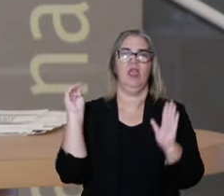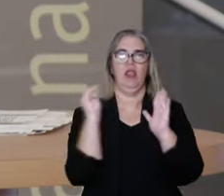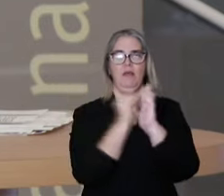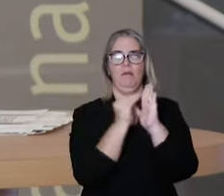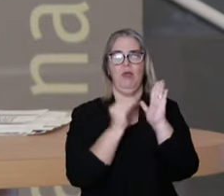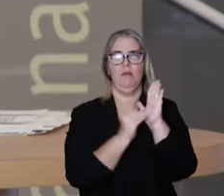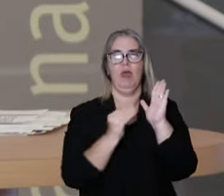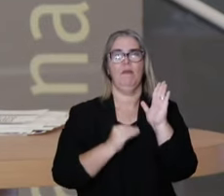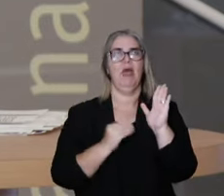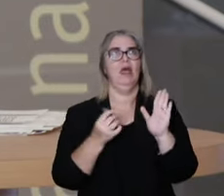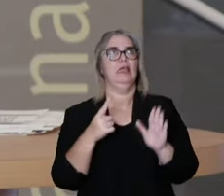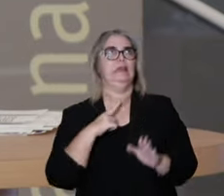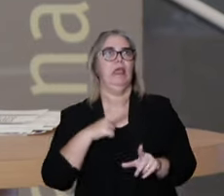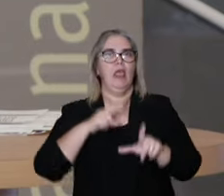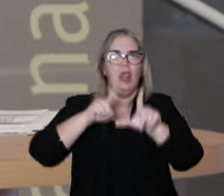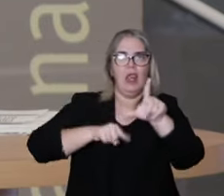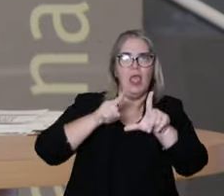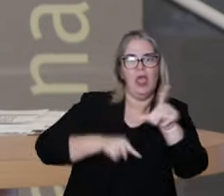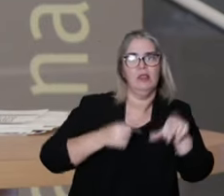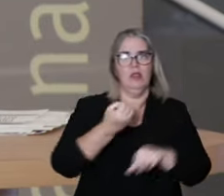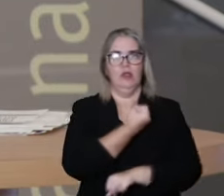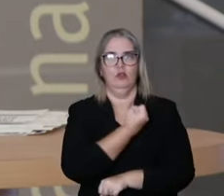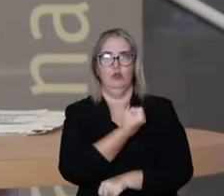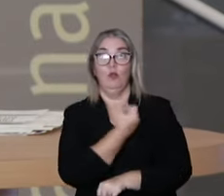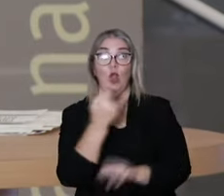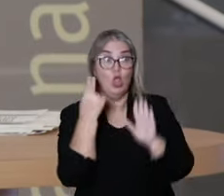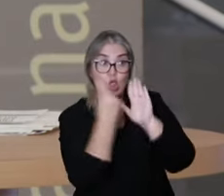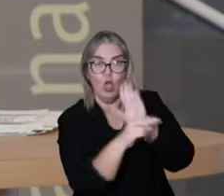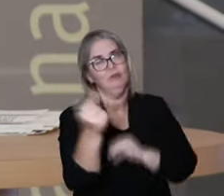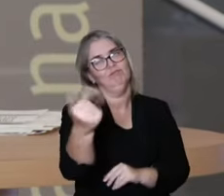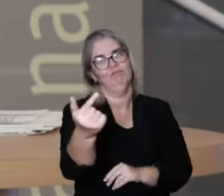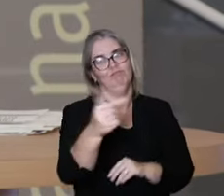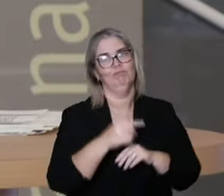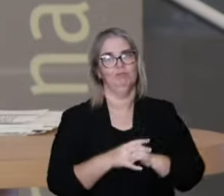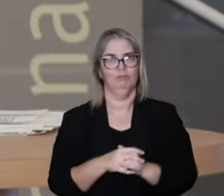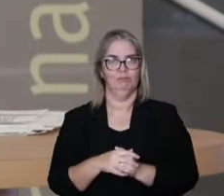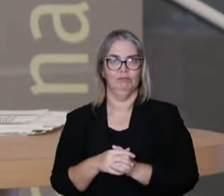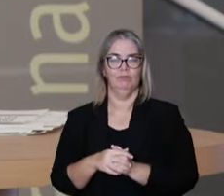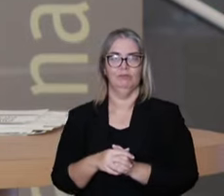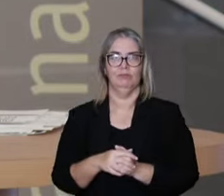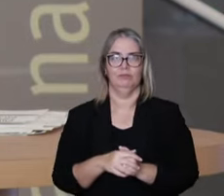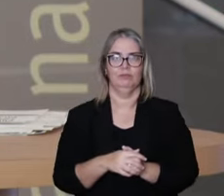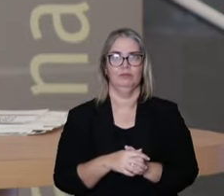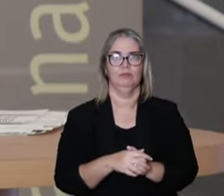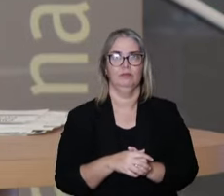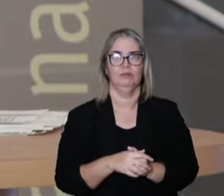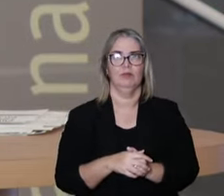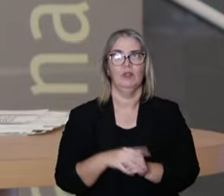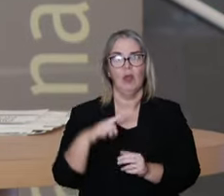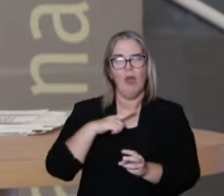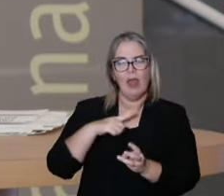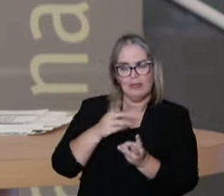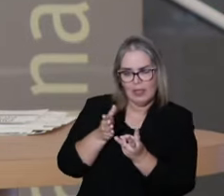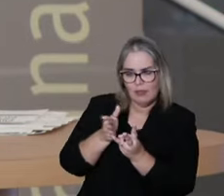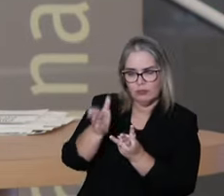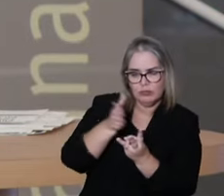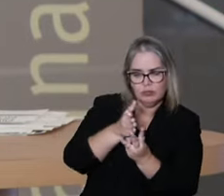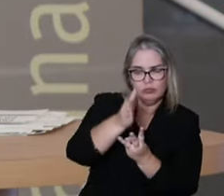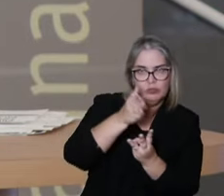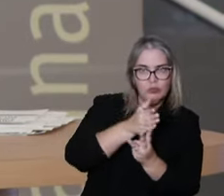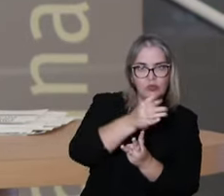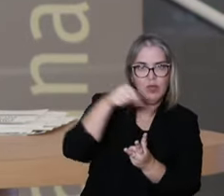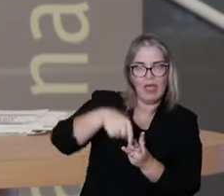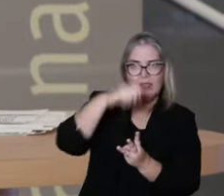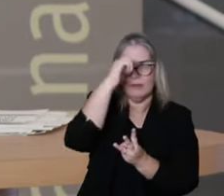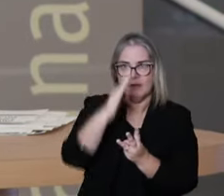The names they use are numbers and letters that were created by a Frenchman. So